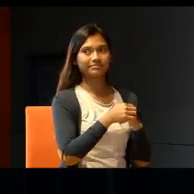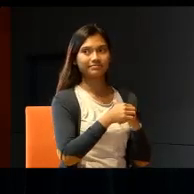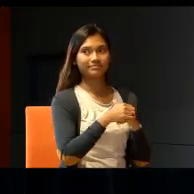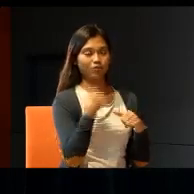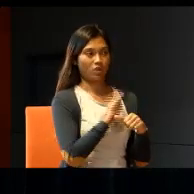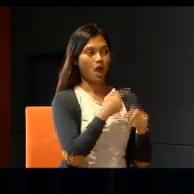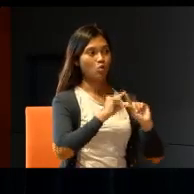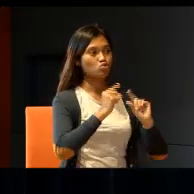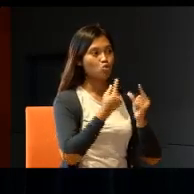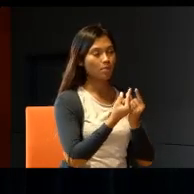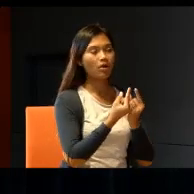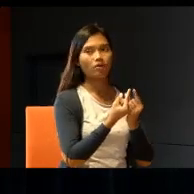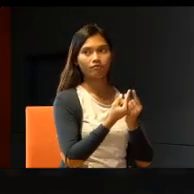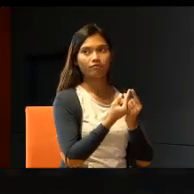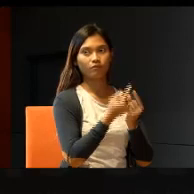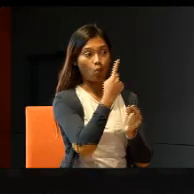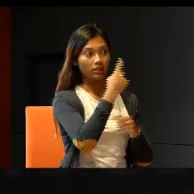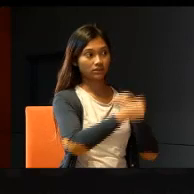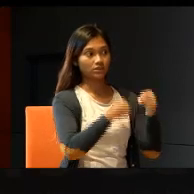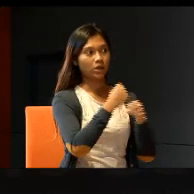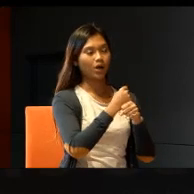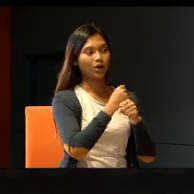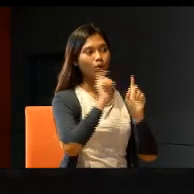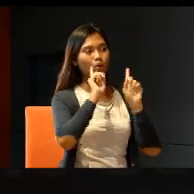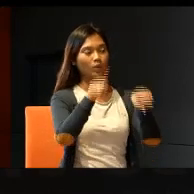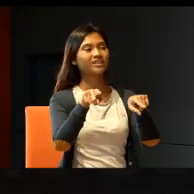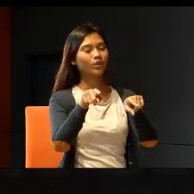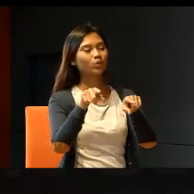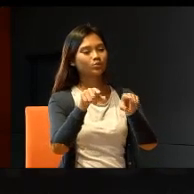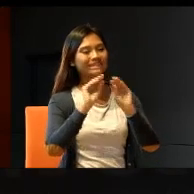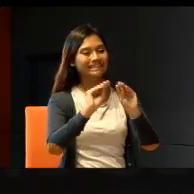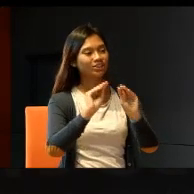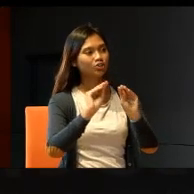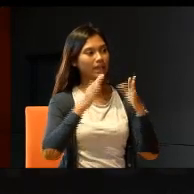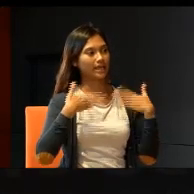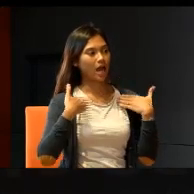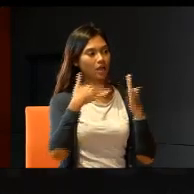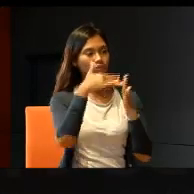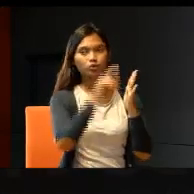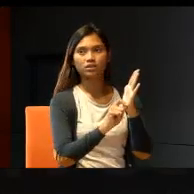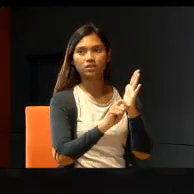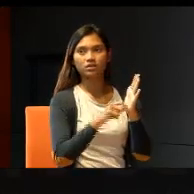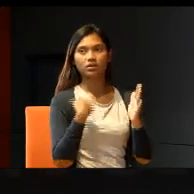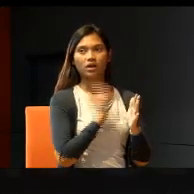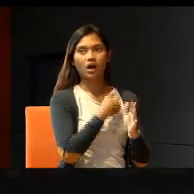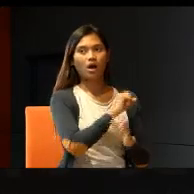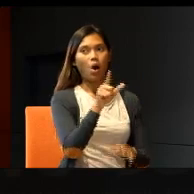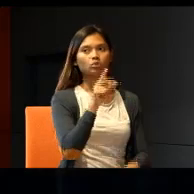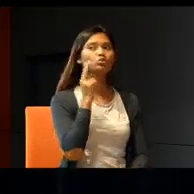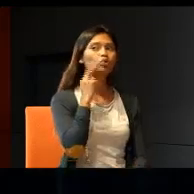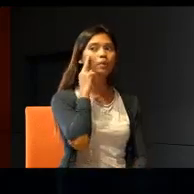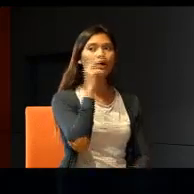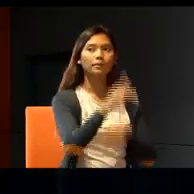were a group of volunteers who used to go for teaching young students. But, by the way, we are all normal people, and